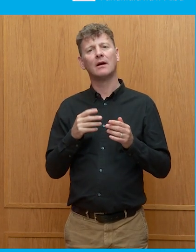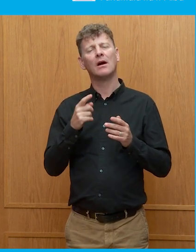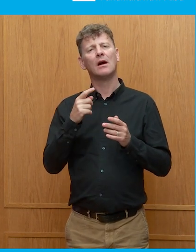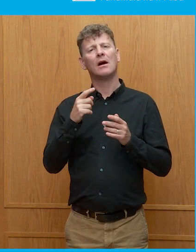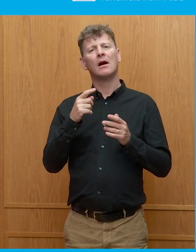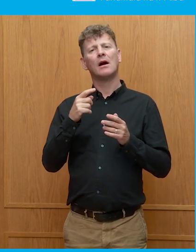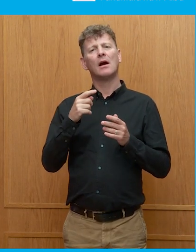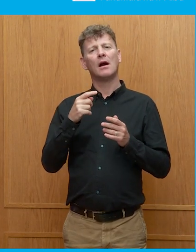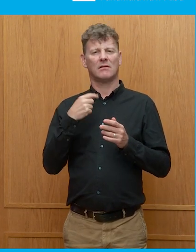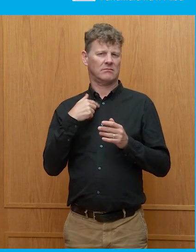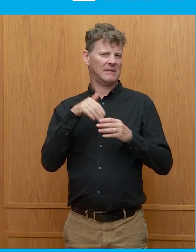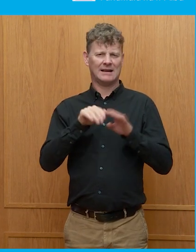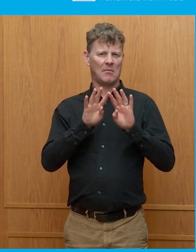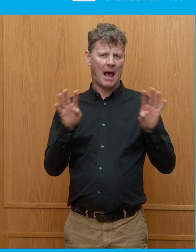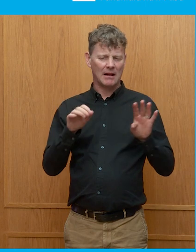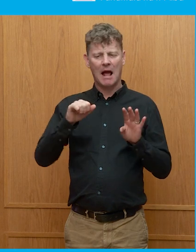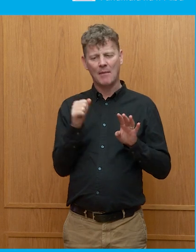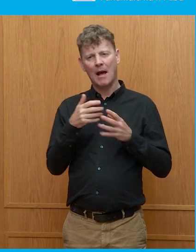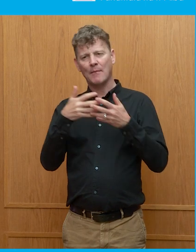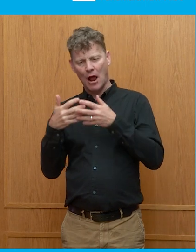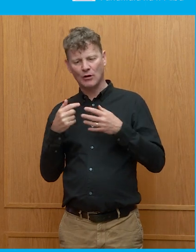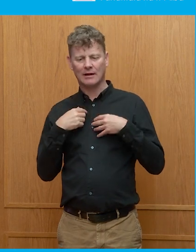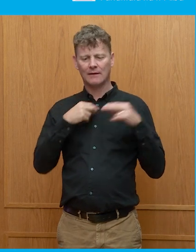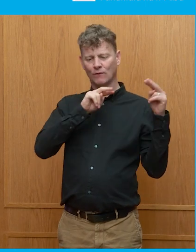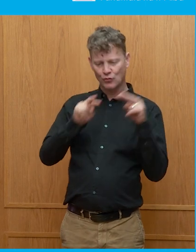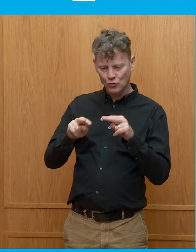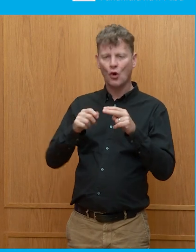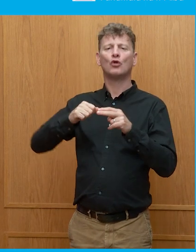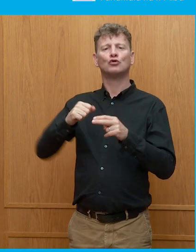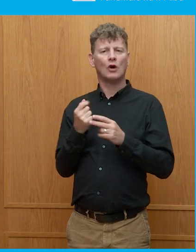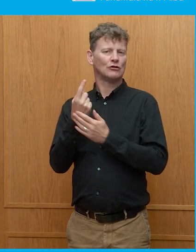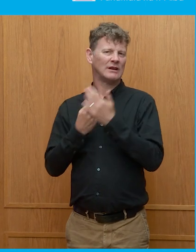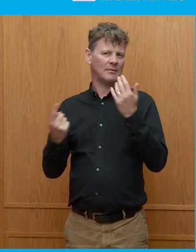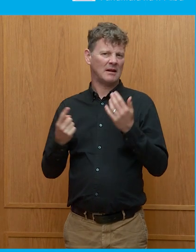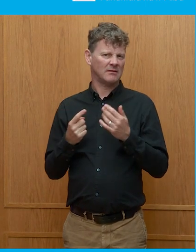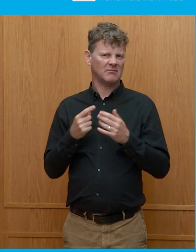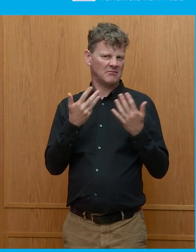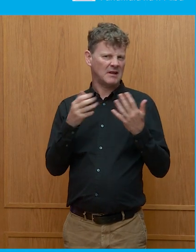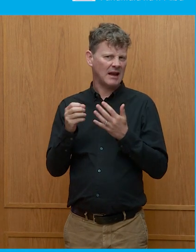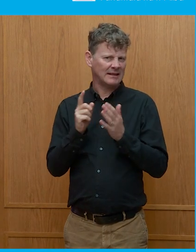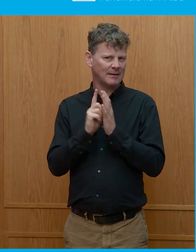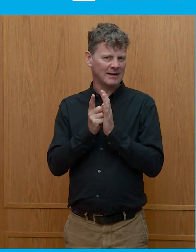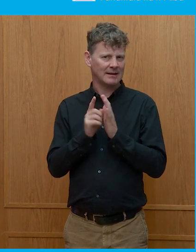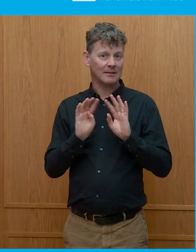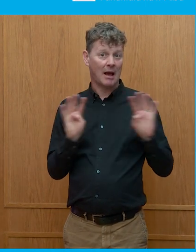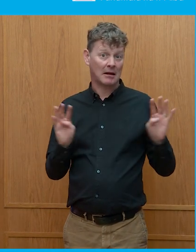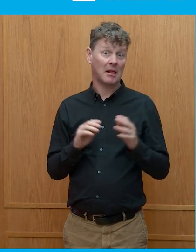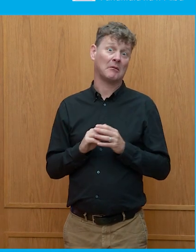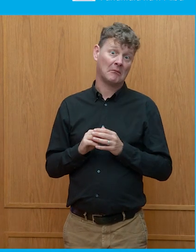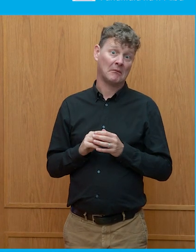discuss Americans' views on Scottish independence. So it was a 90-minute panel. So I